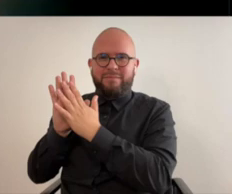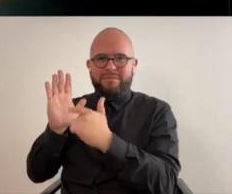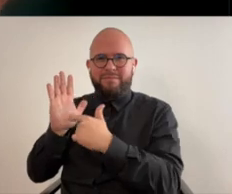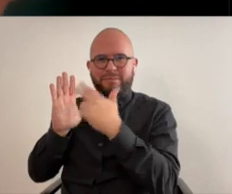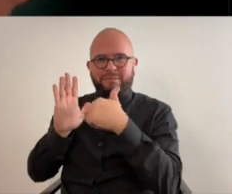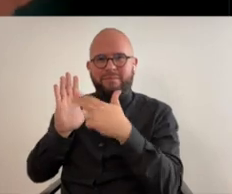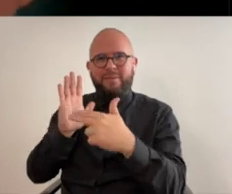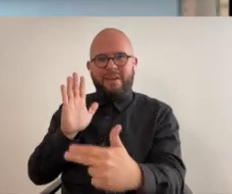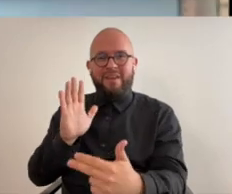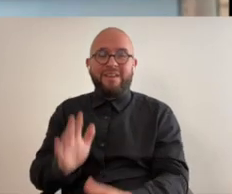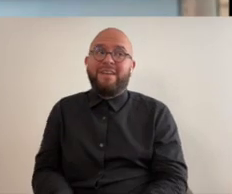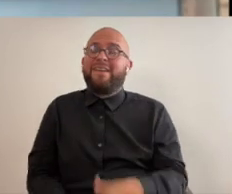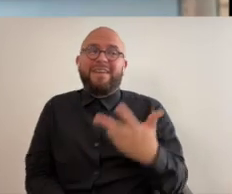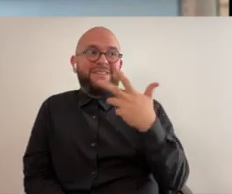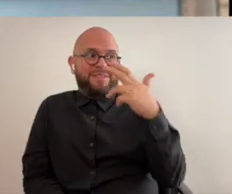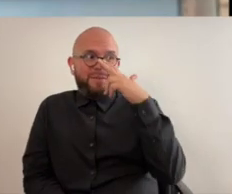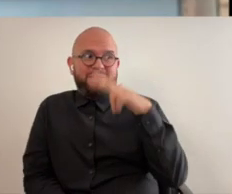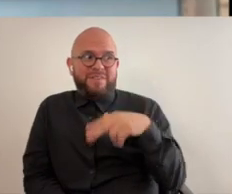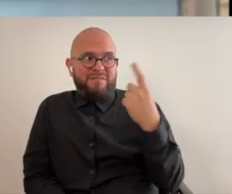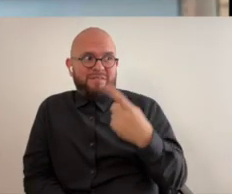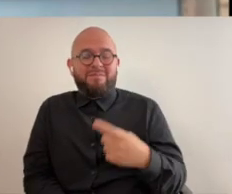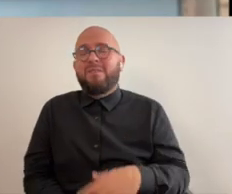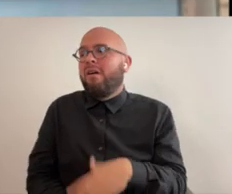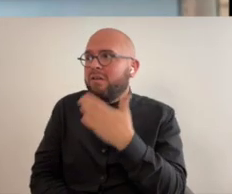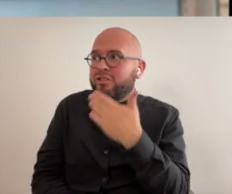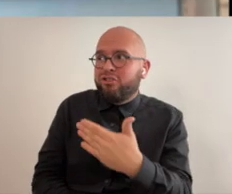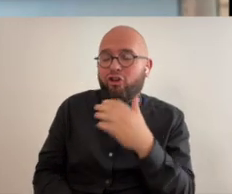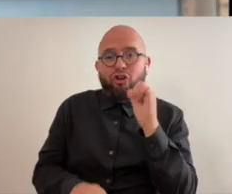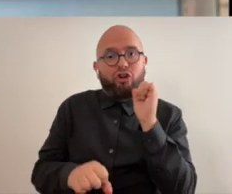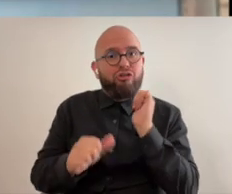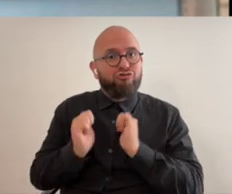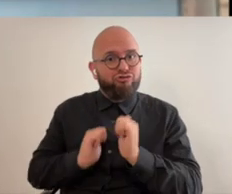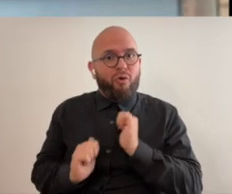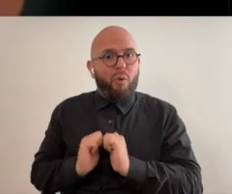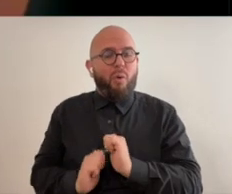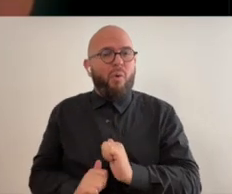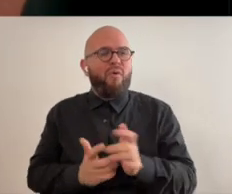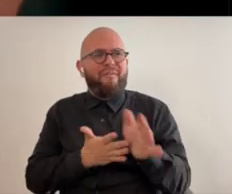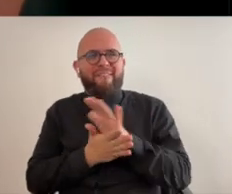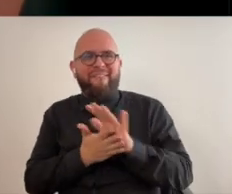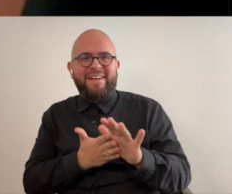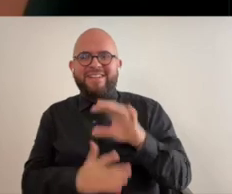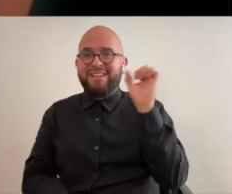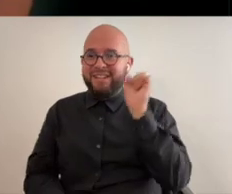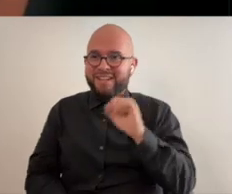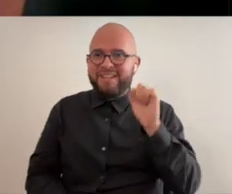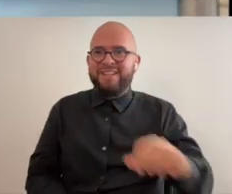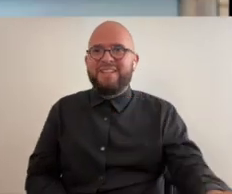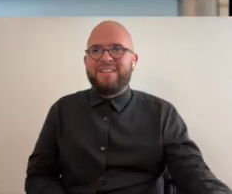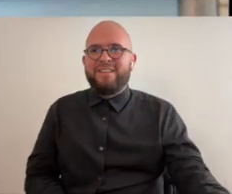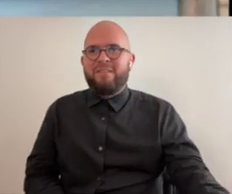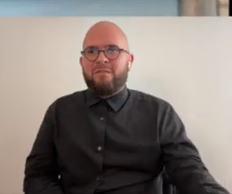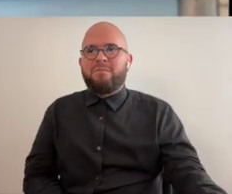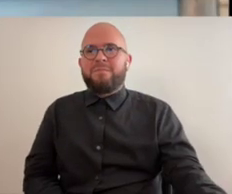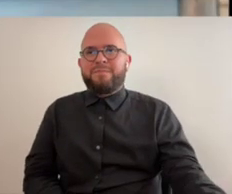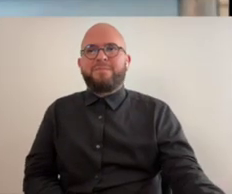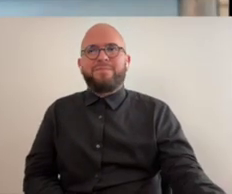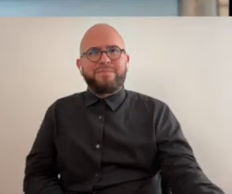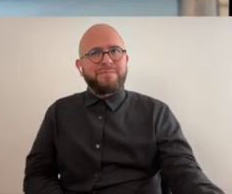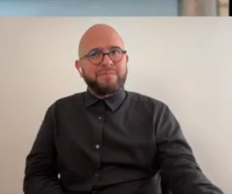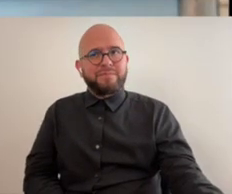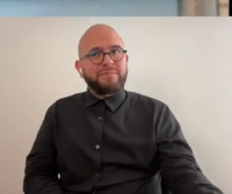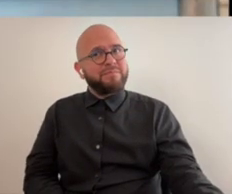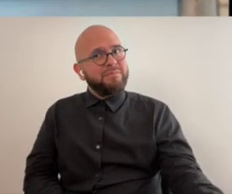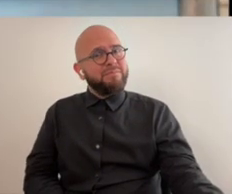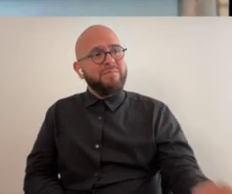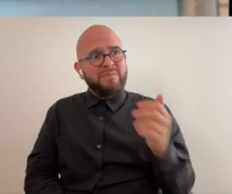gave me yeah oh how much fun is that it was a good show nice yeah